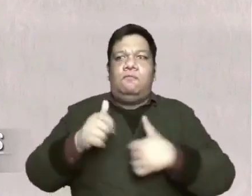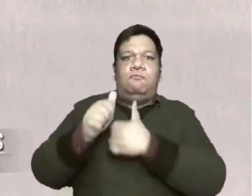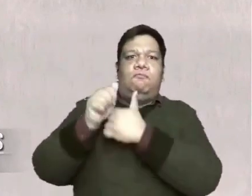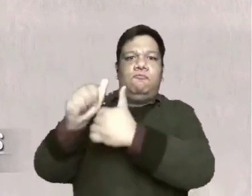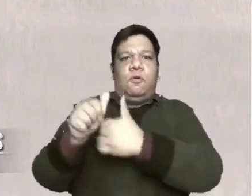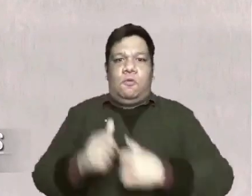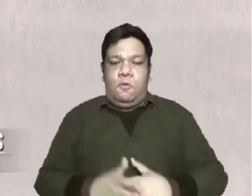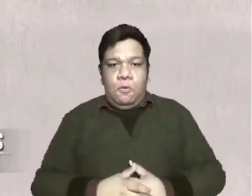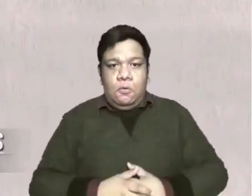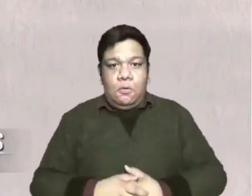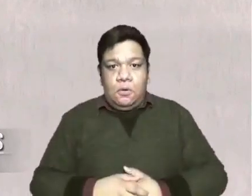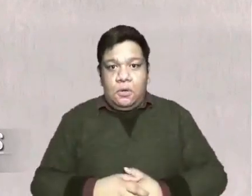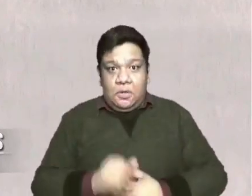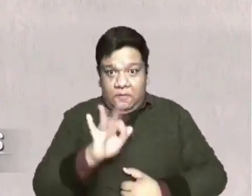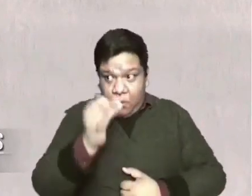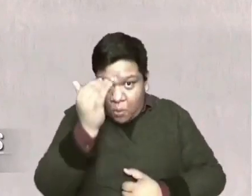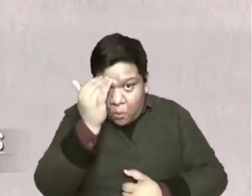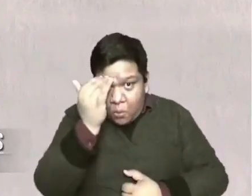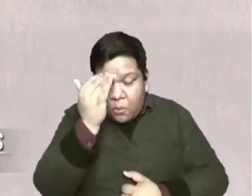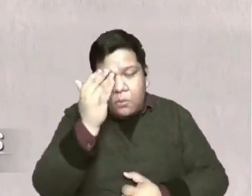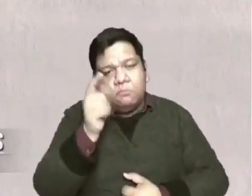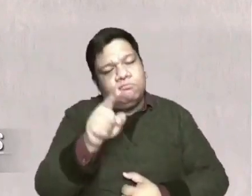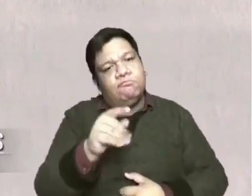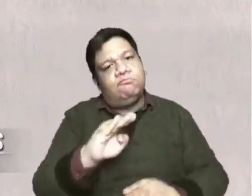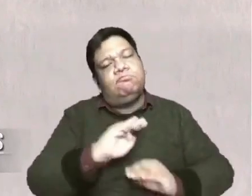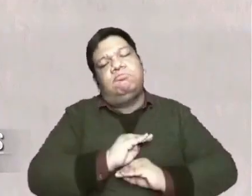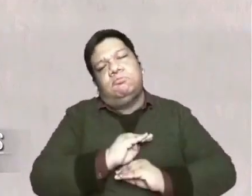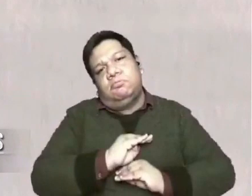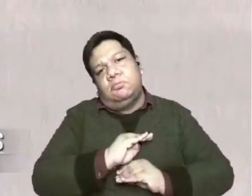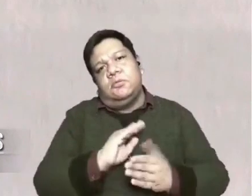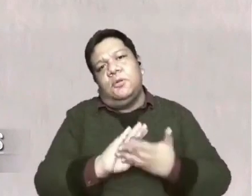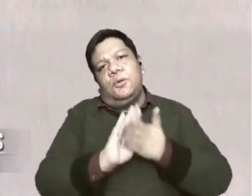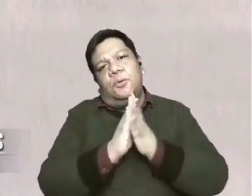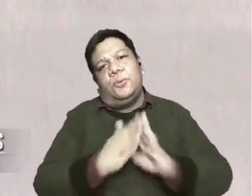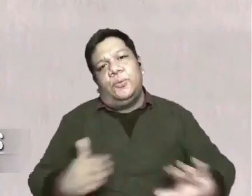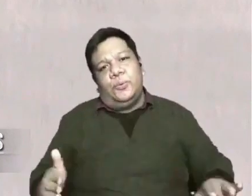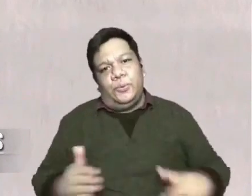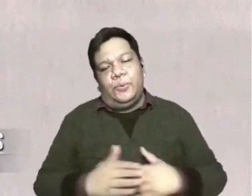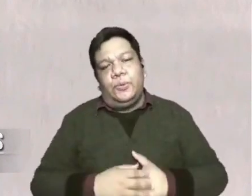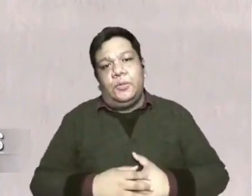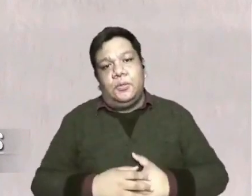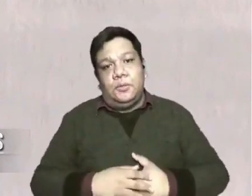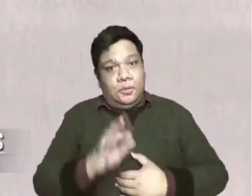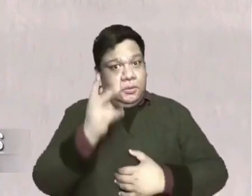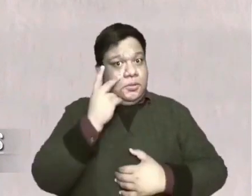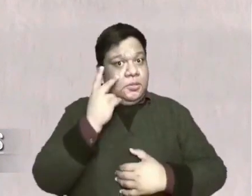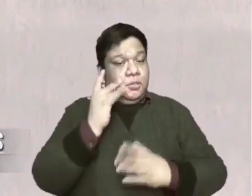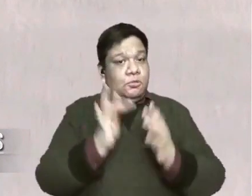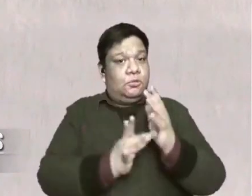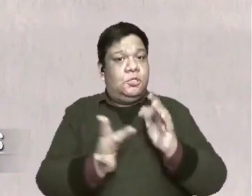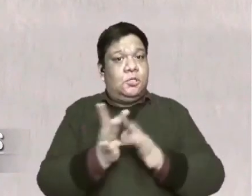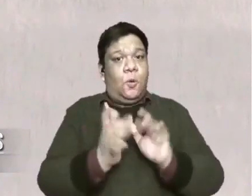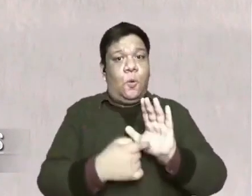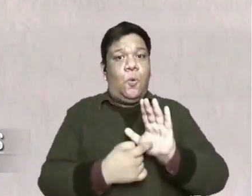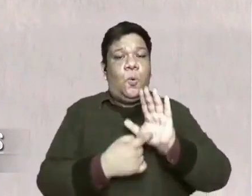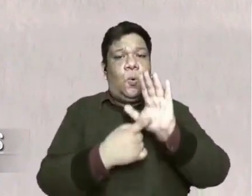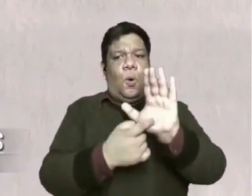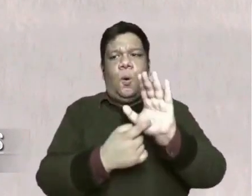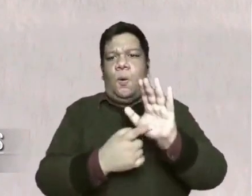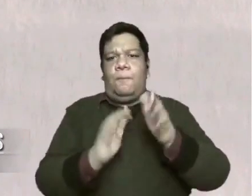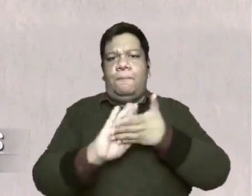And if you know that you will have peace. You know if you observe how Jesus displayed